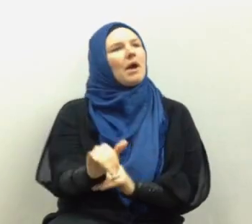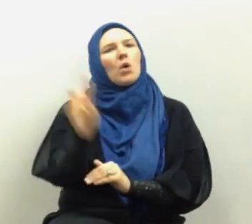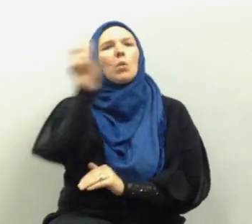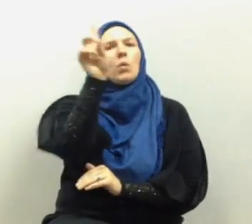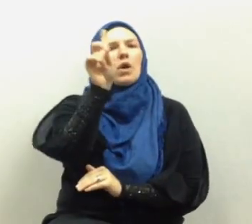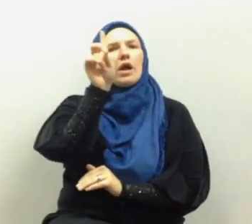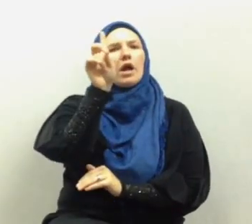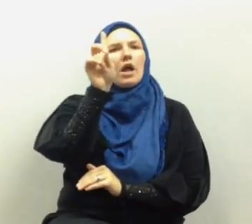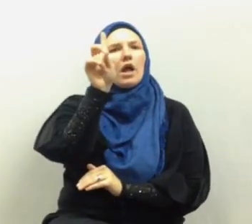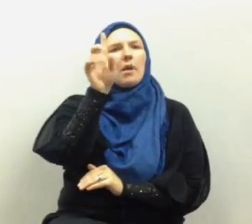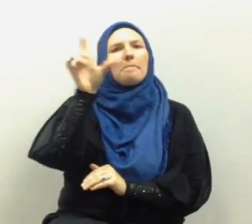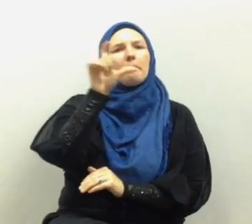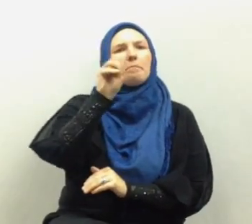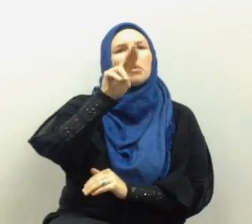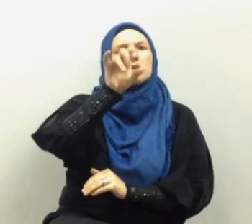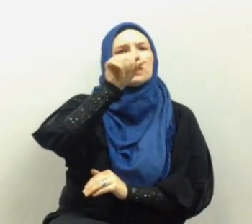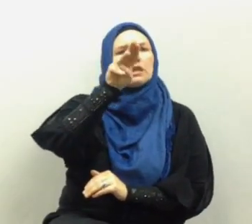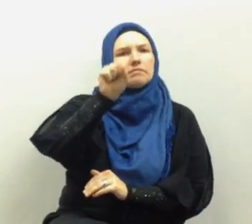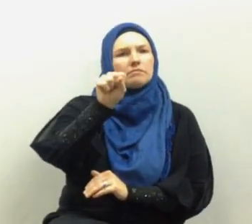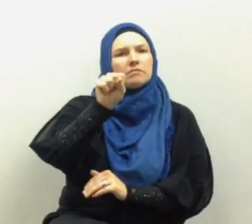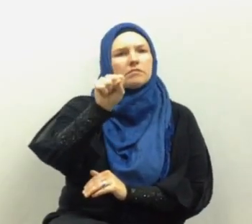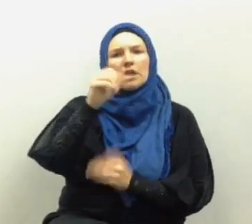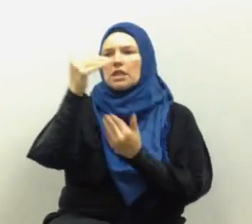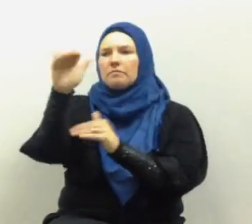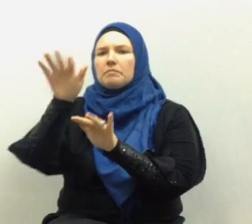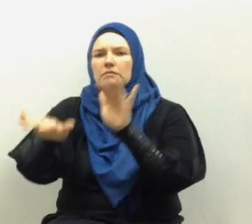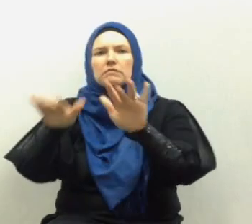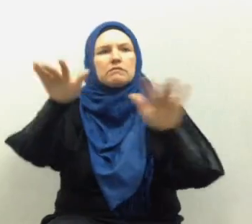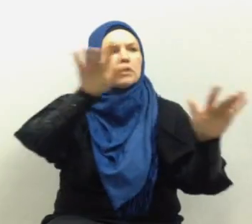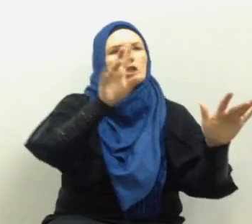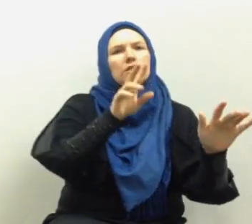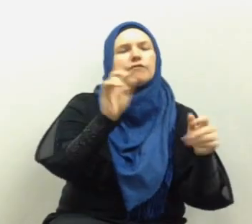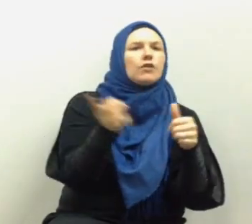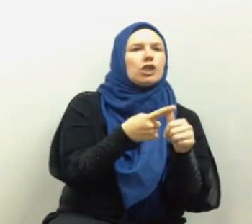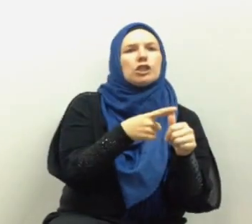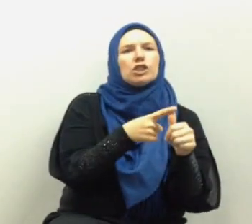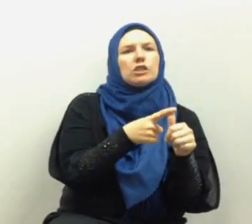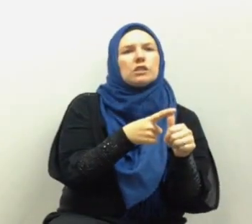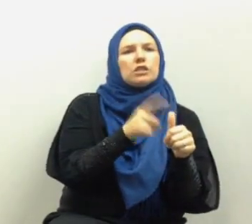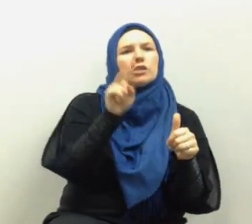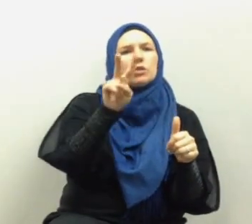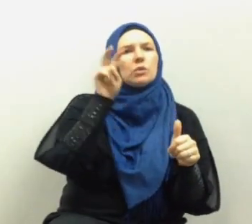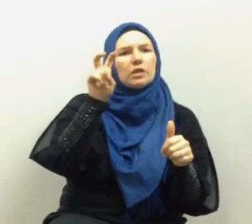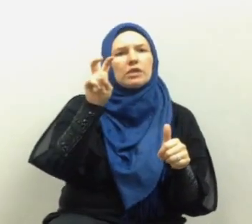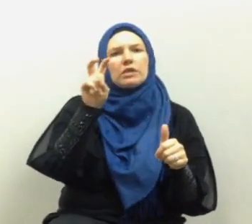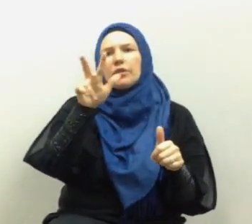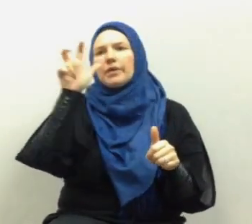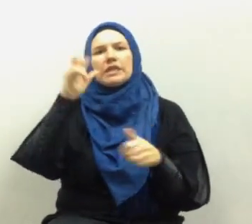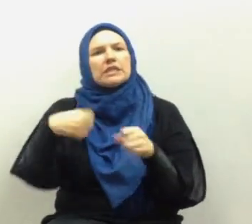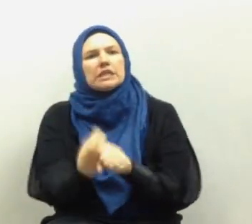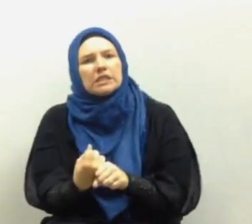by where the footsteps of Muslims had reached in the first two three centuries